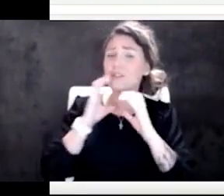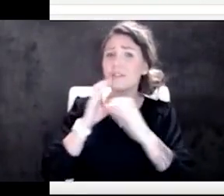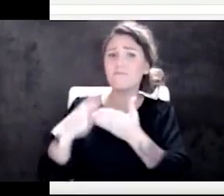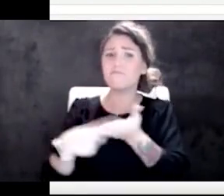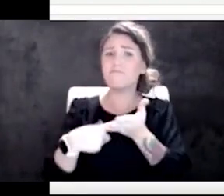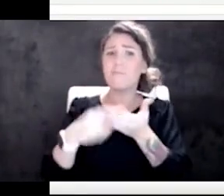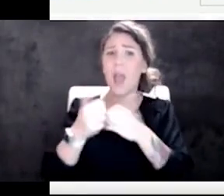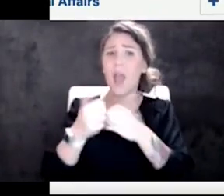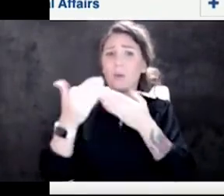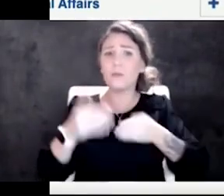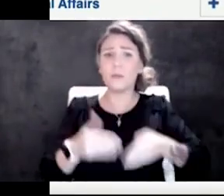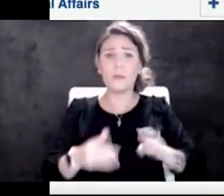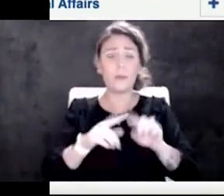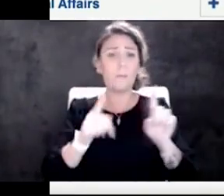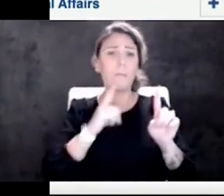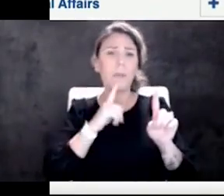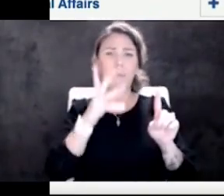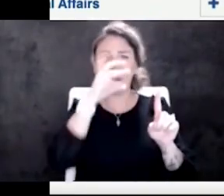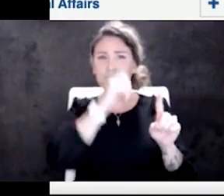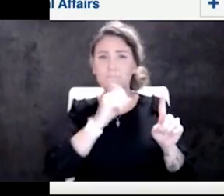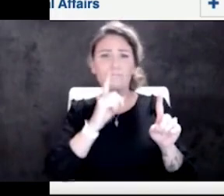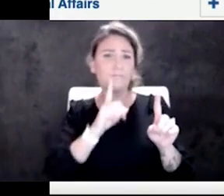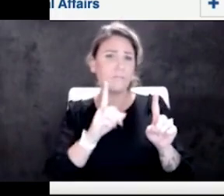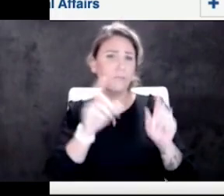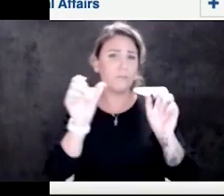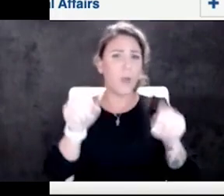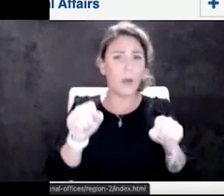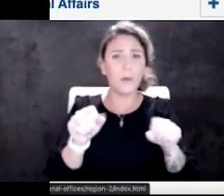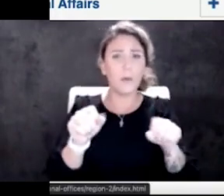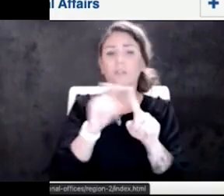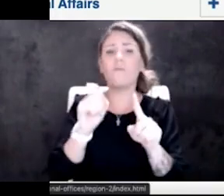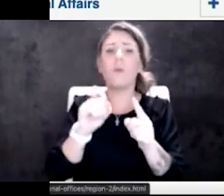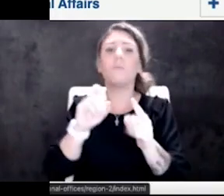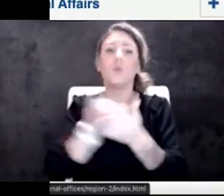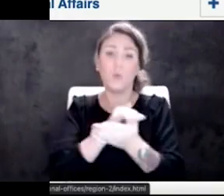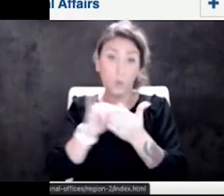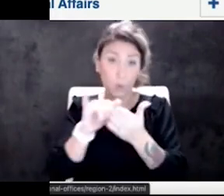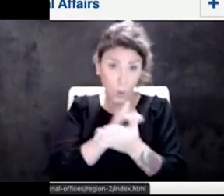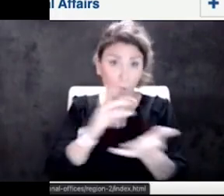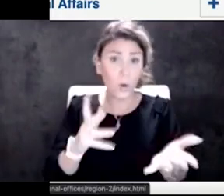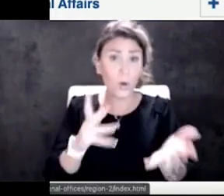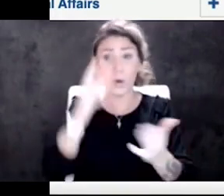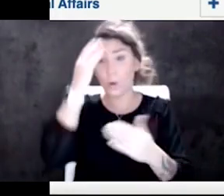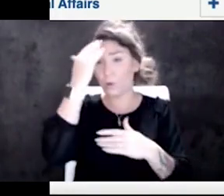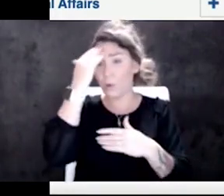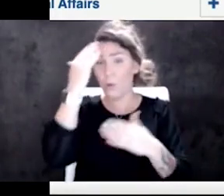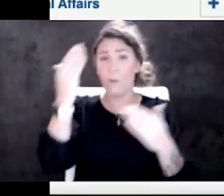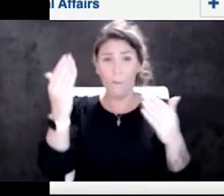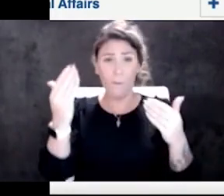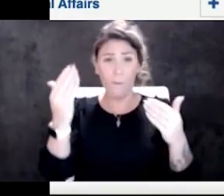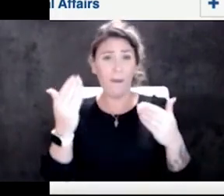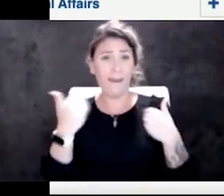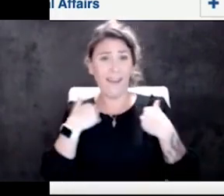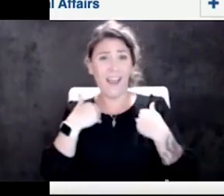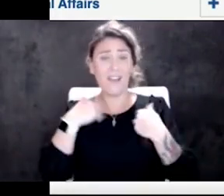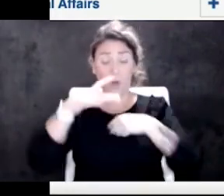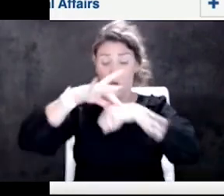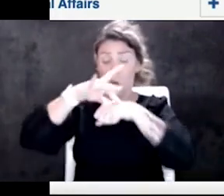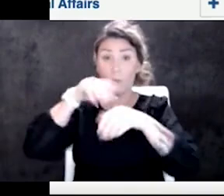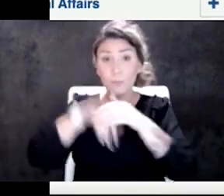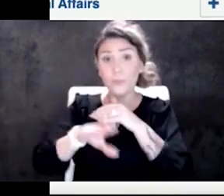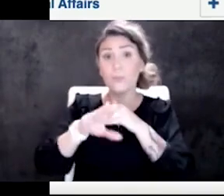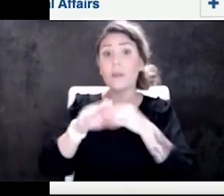hypothesis would be that it's really probably driven by New York. You know, we know that New York is a global entry point. We generally,